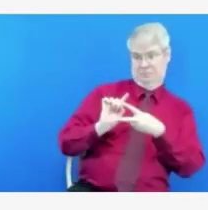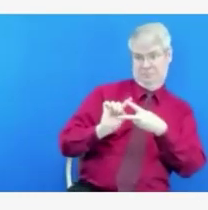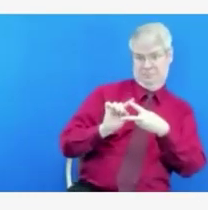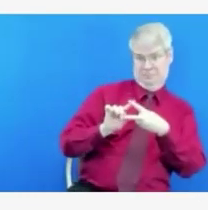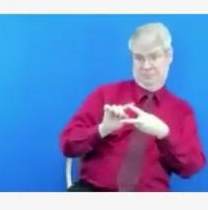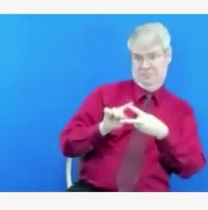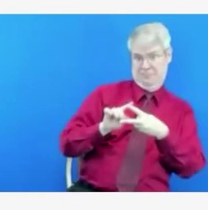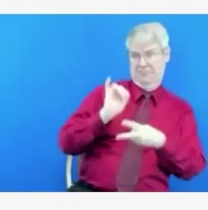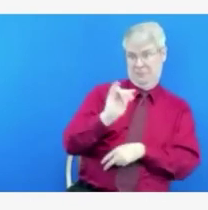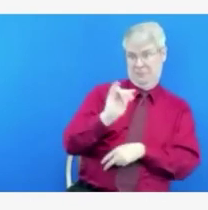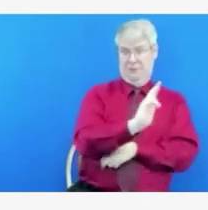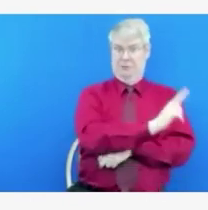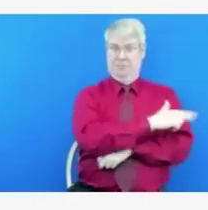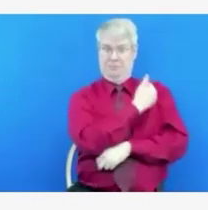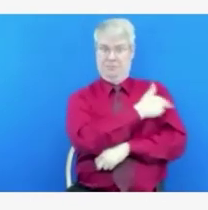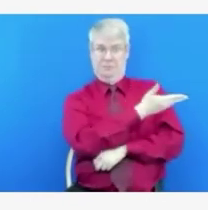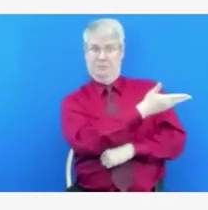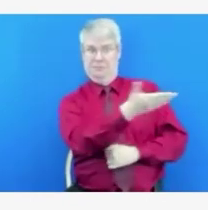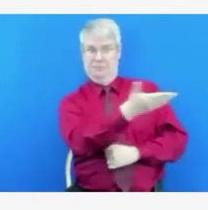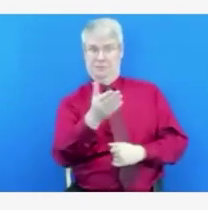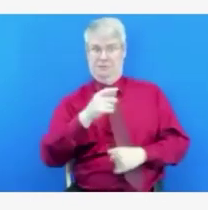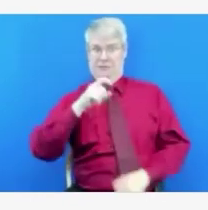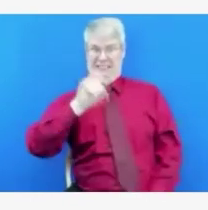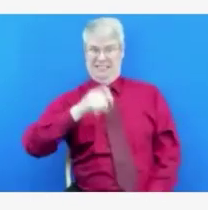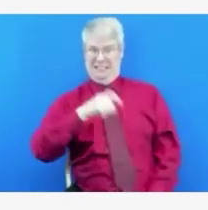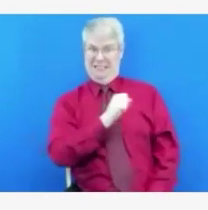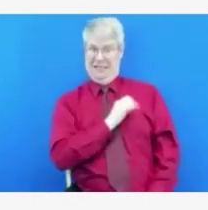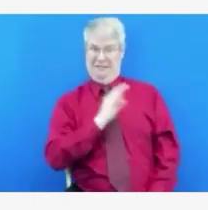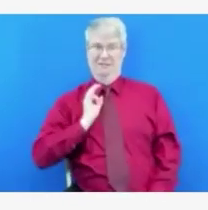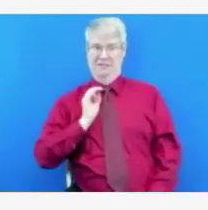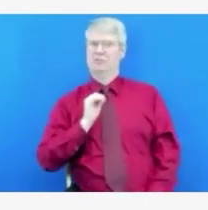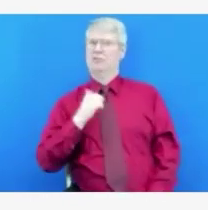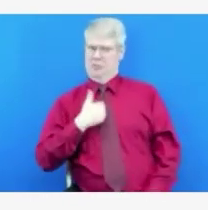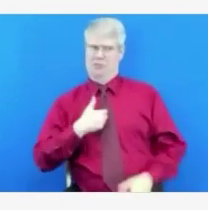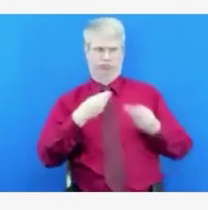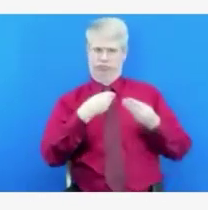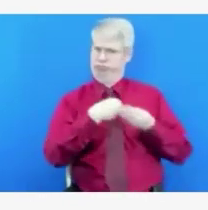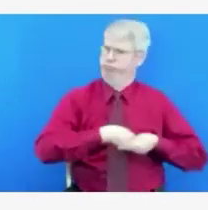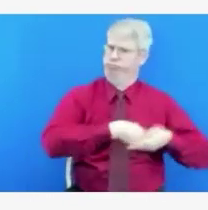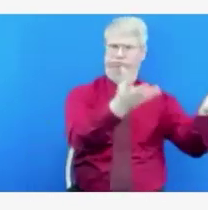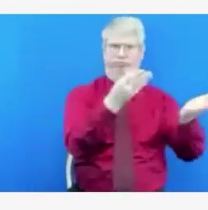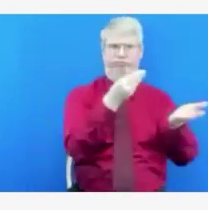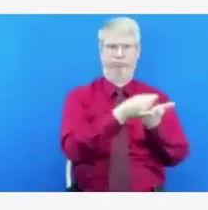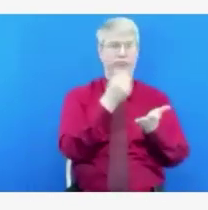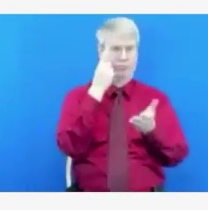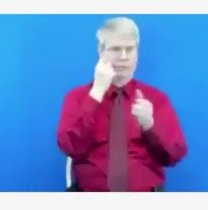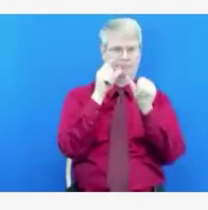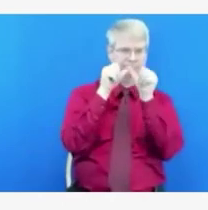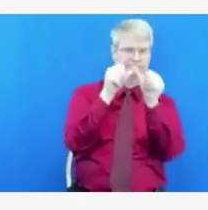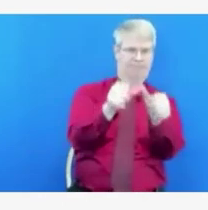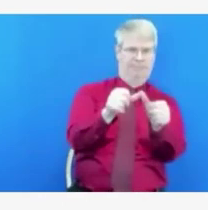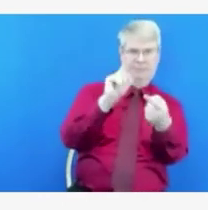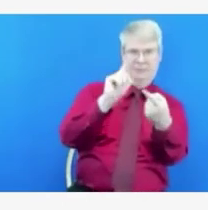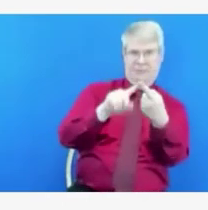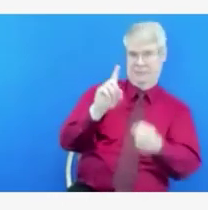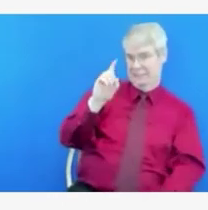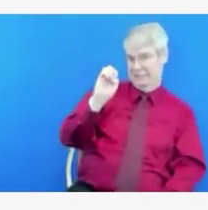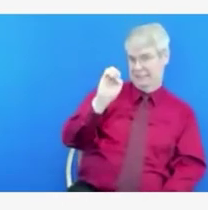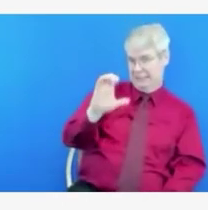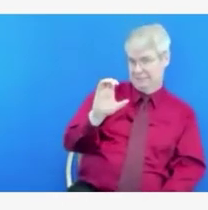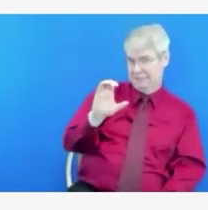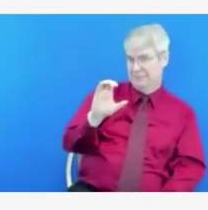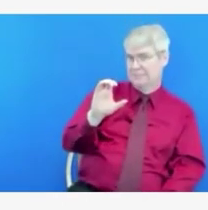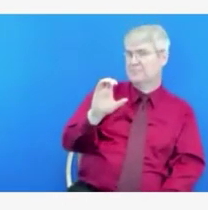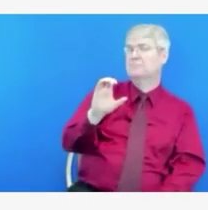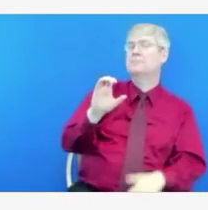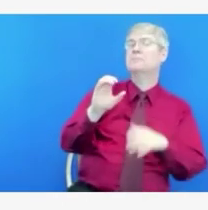end of December. And we will continue to evaluate the need for extensions of the funding. We are